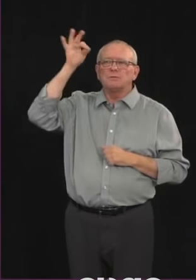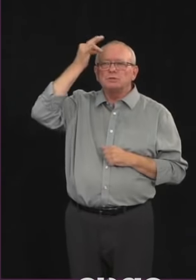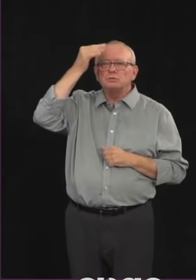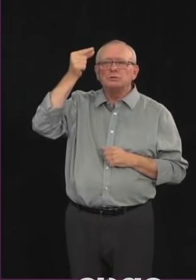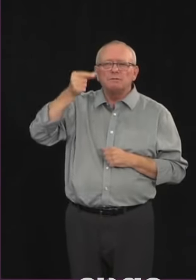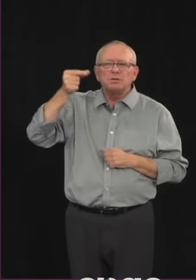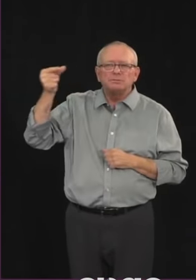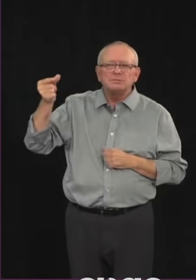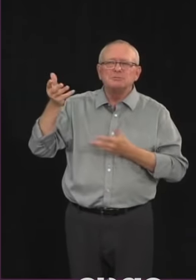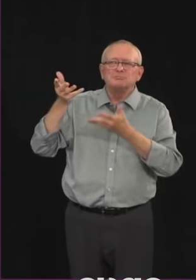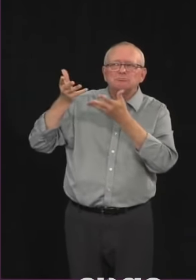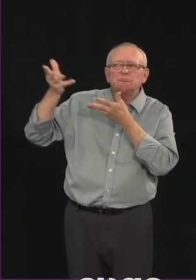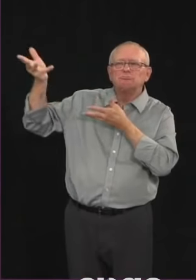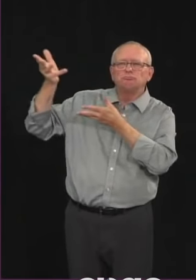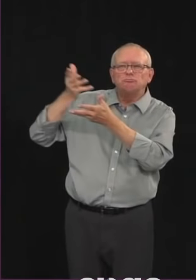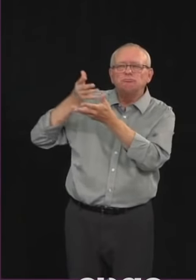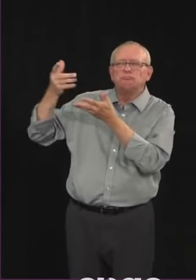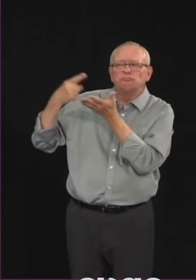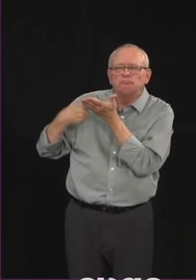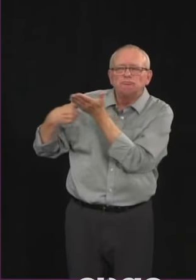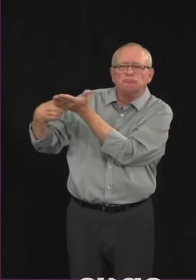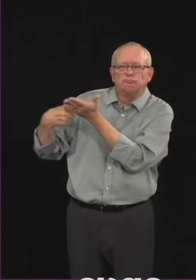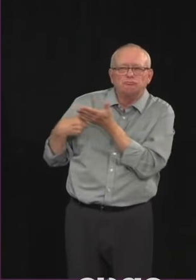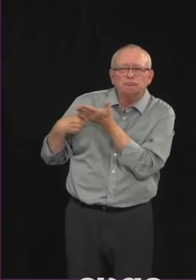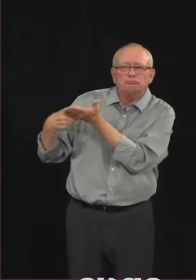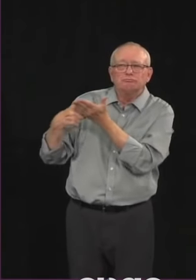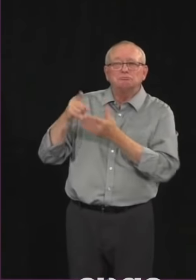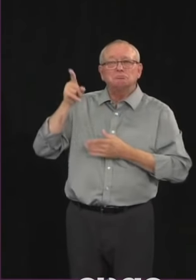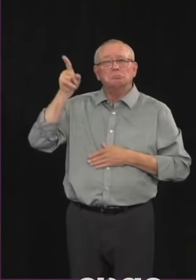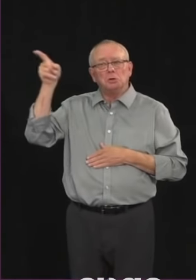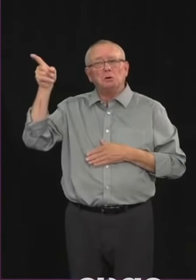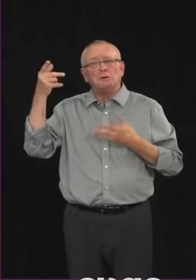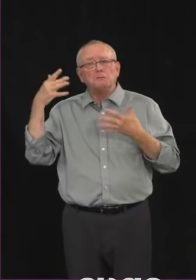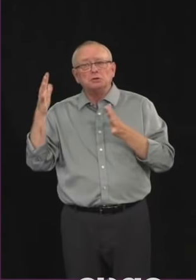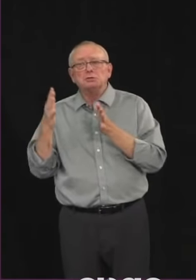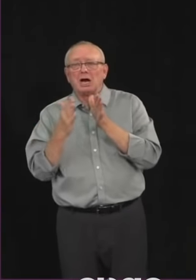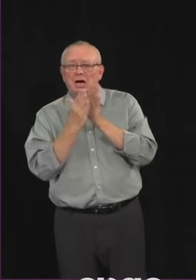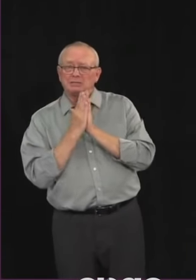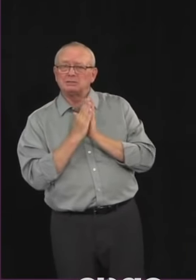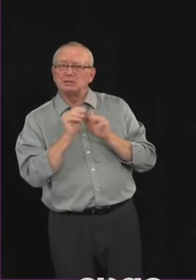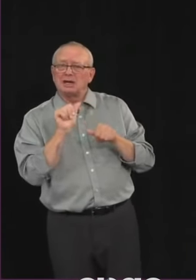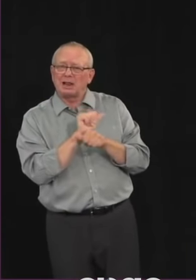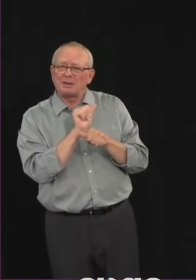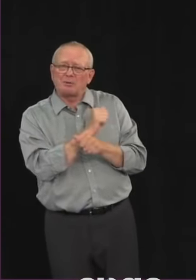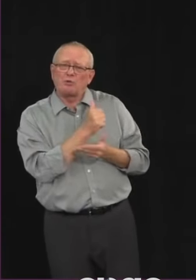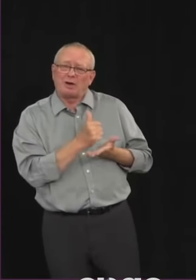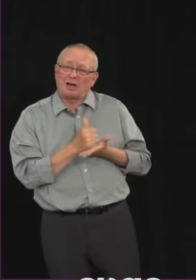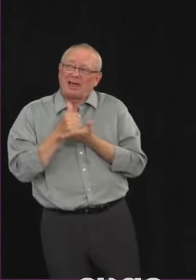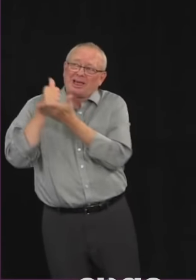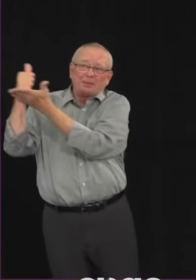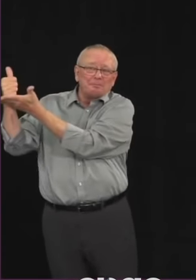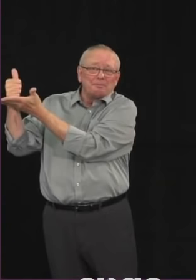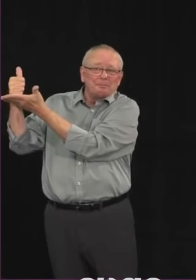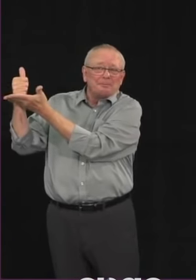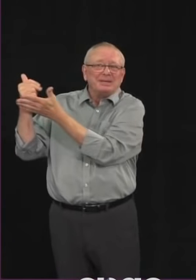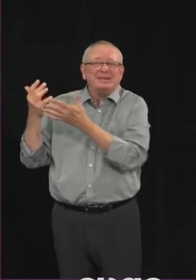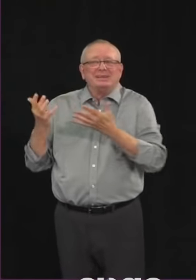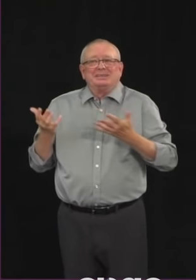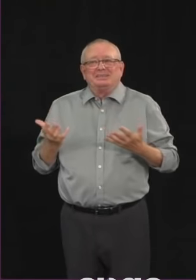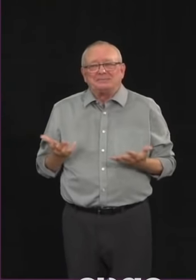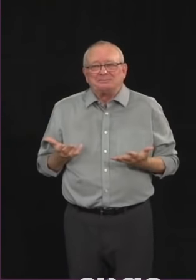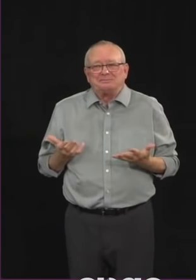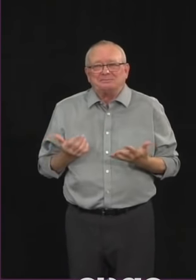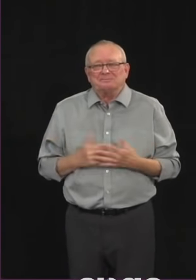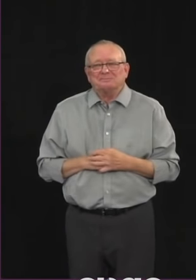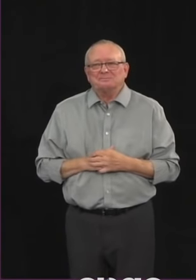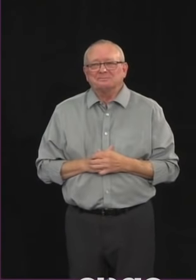steps uh they they did turn to us to help them with that development um uh but you know who do we talk to um it is uh